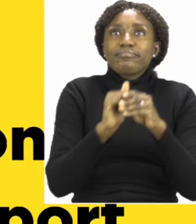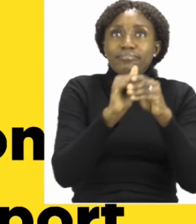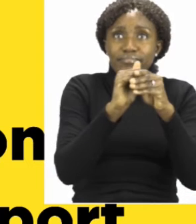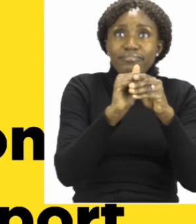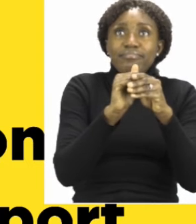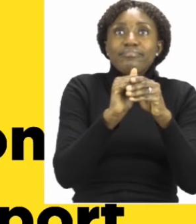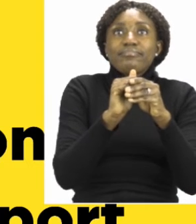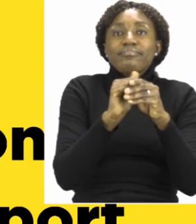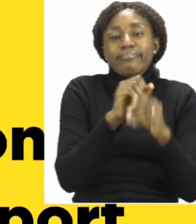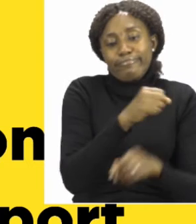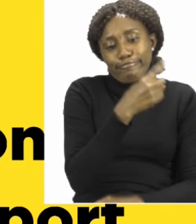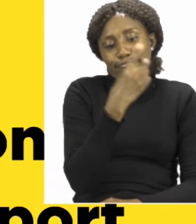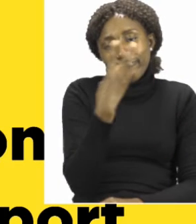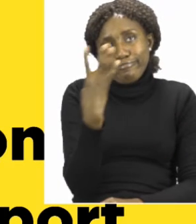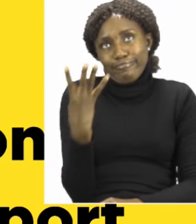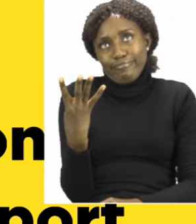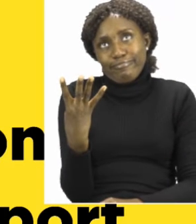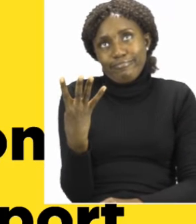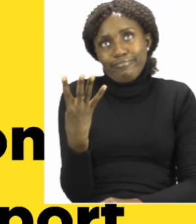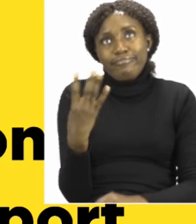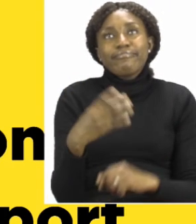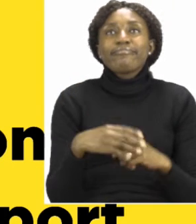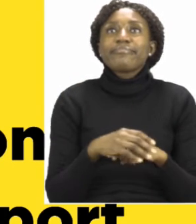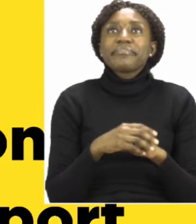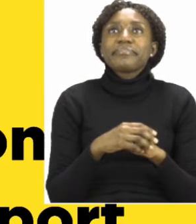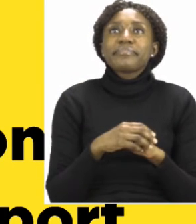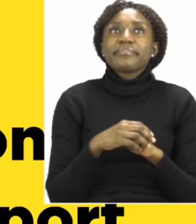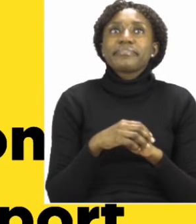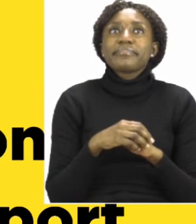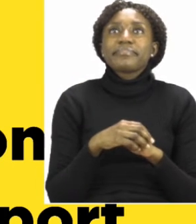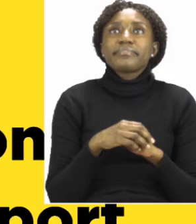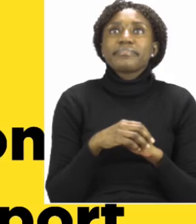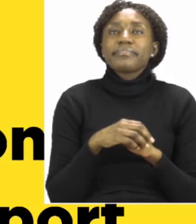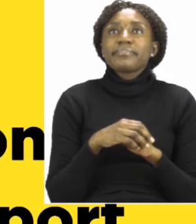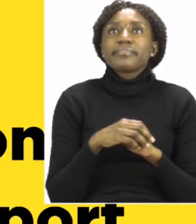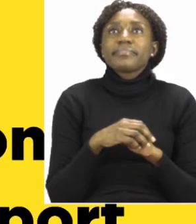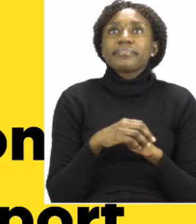to learn about transport and counting.